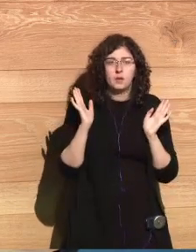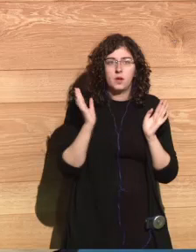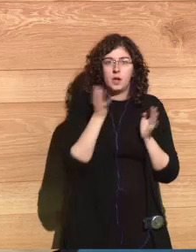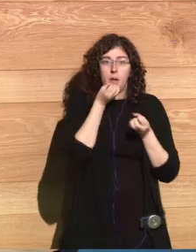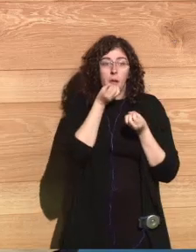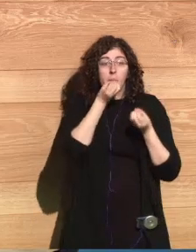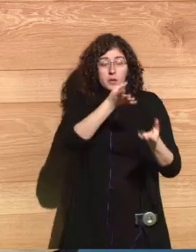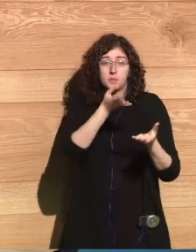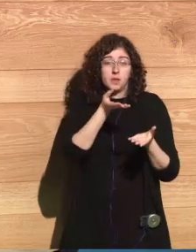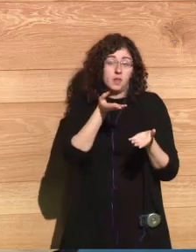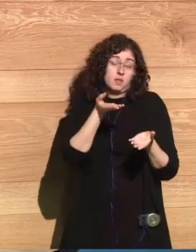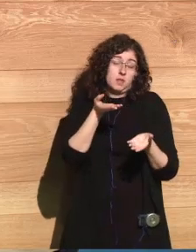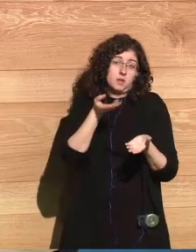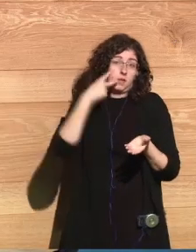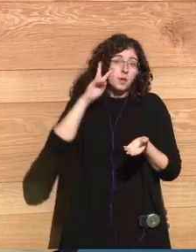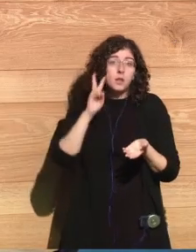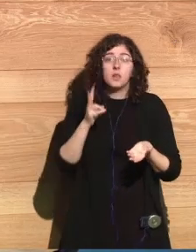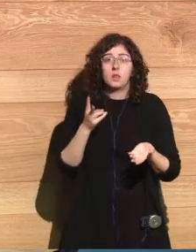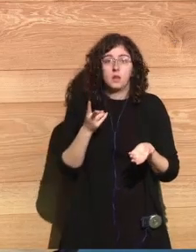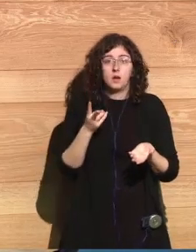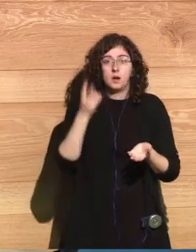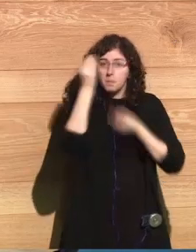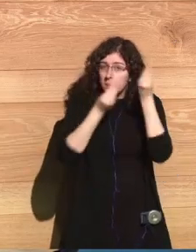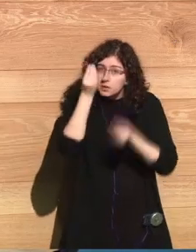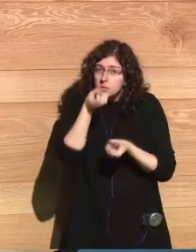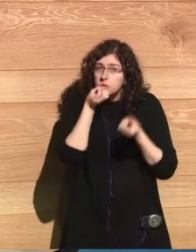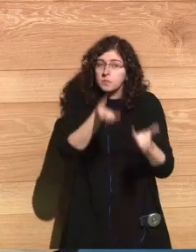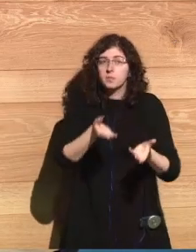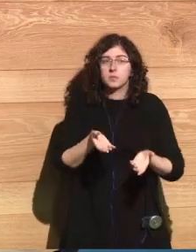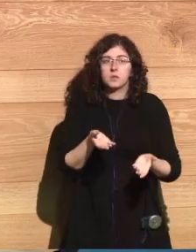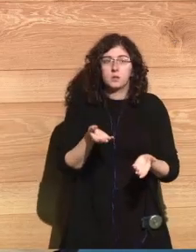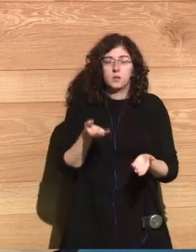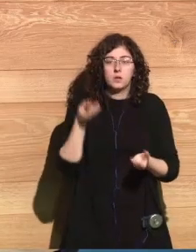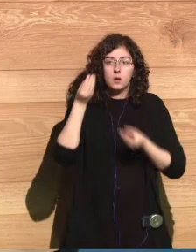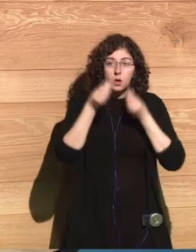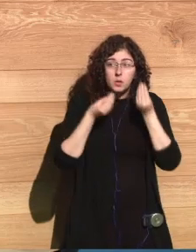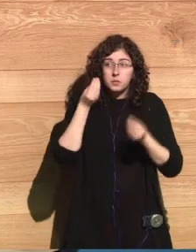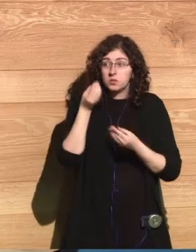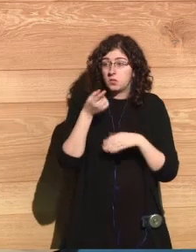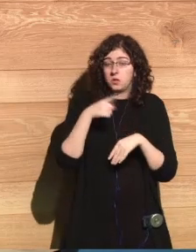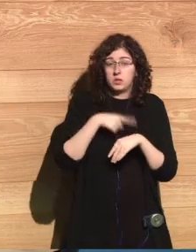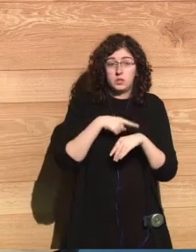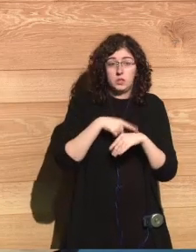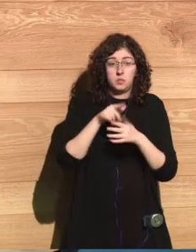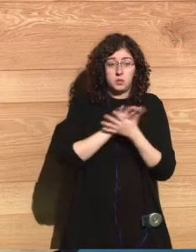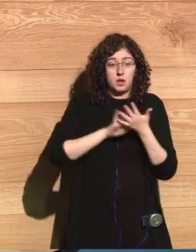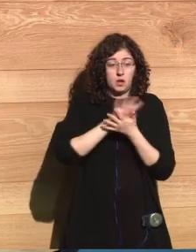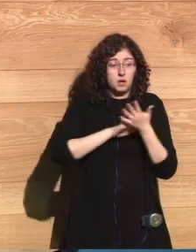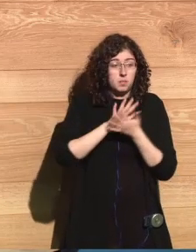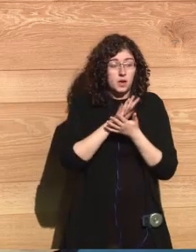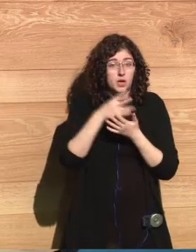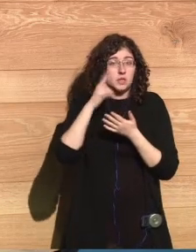I don't think I had the time to talk about the experience, but my thoughts, and very strongly